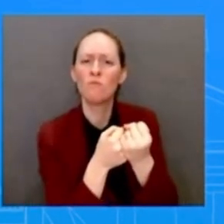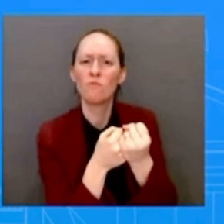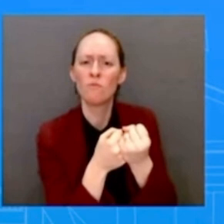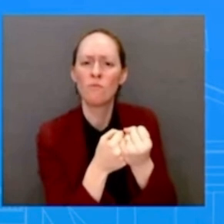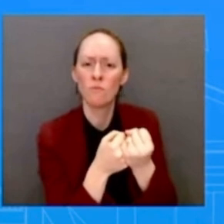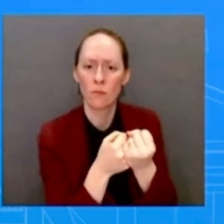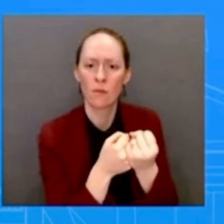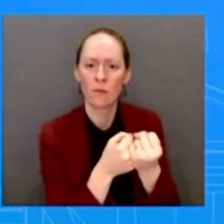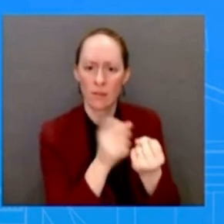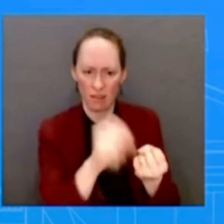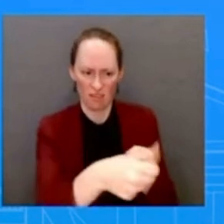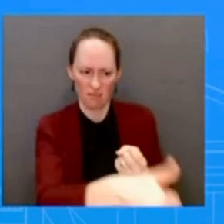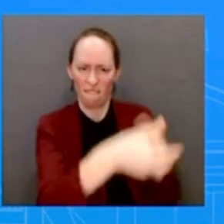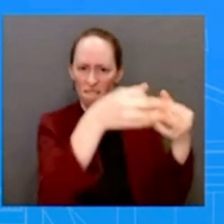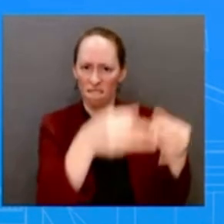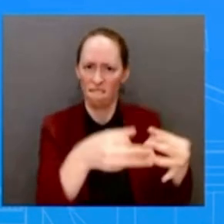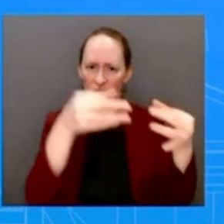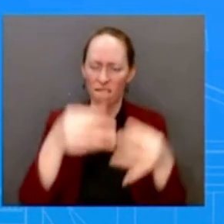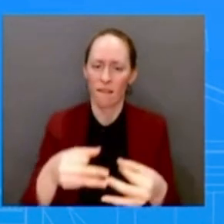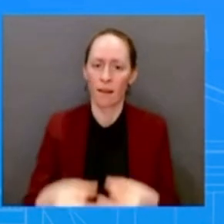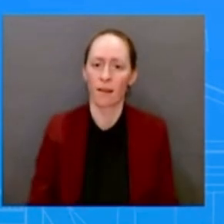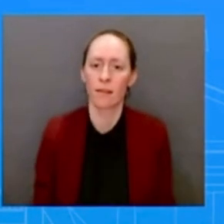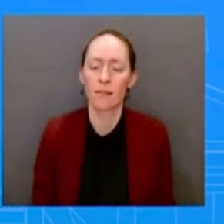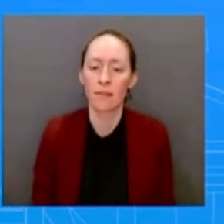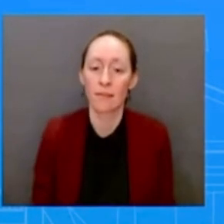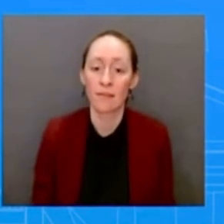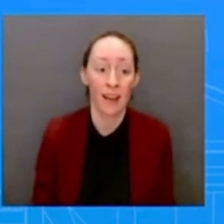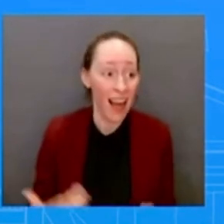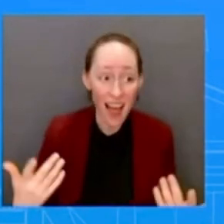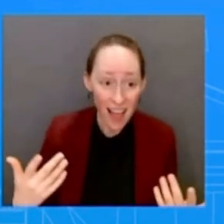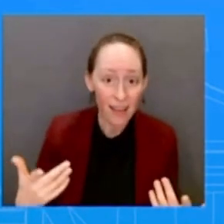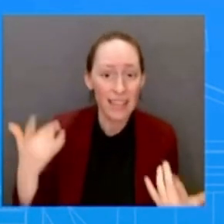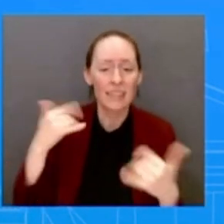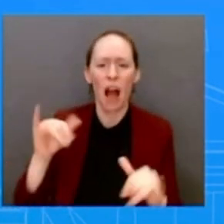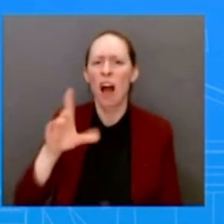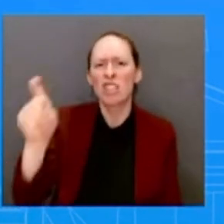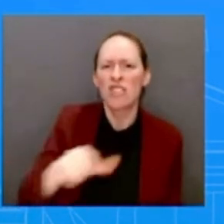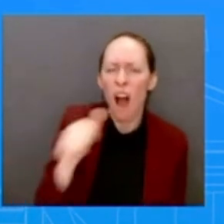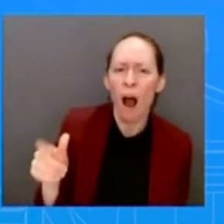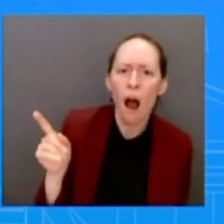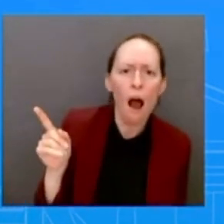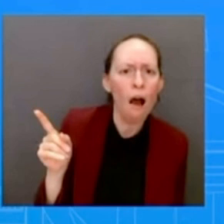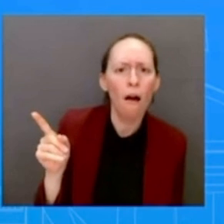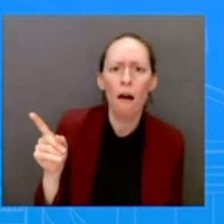But until then, they shouldn't. But, Weijia, D.C. not a state. Right, but...